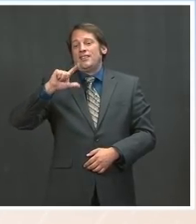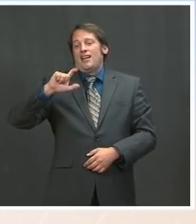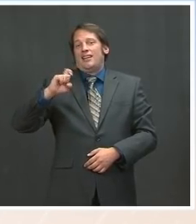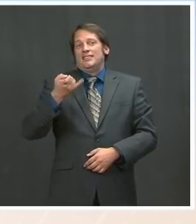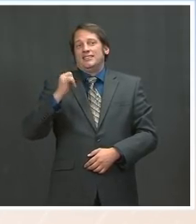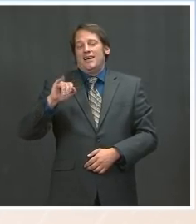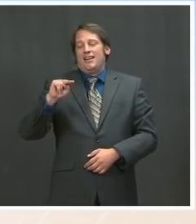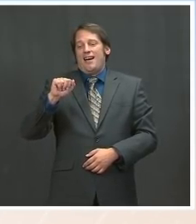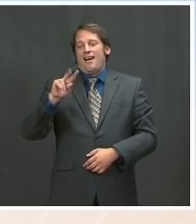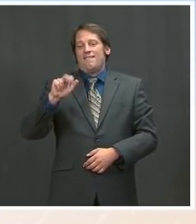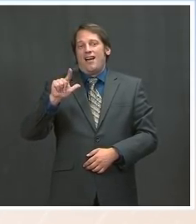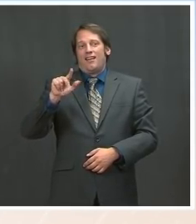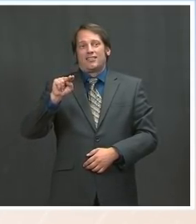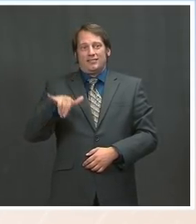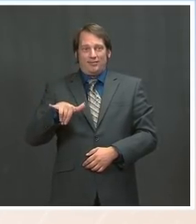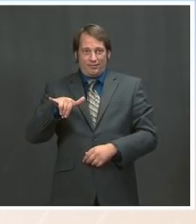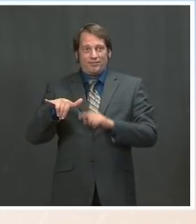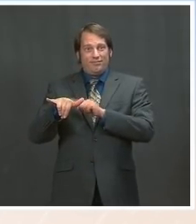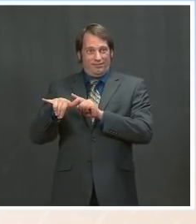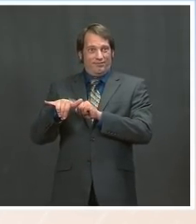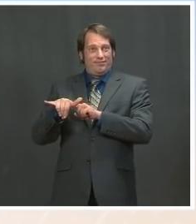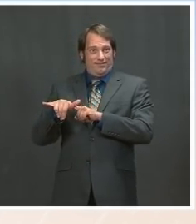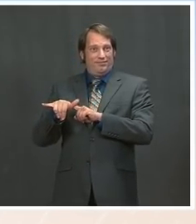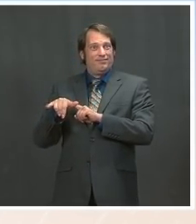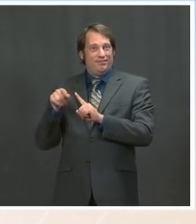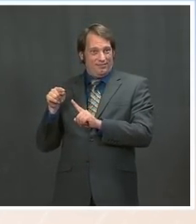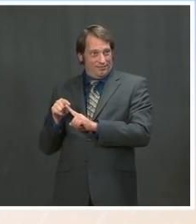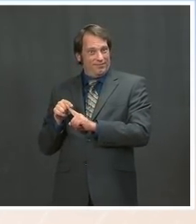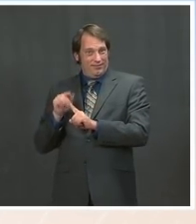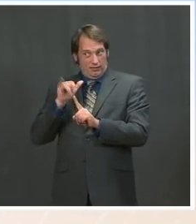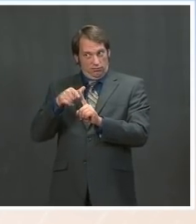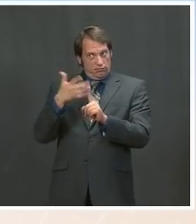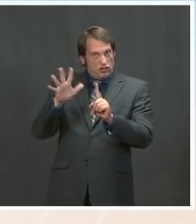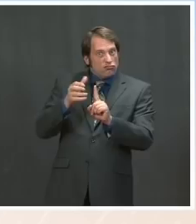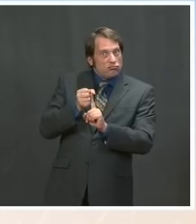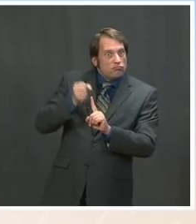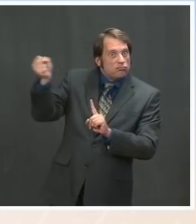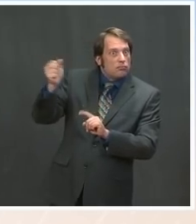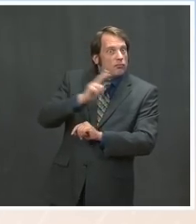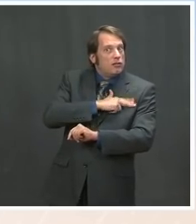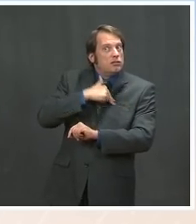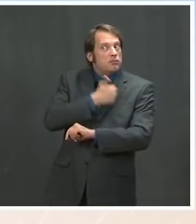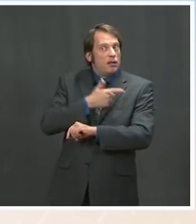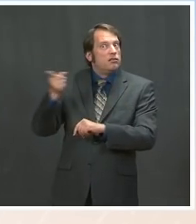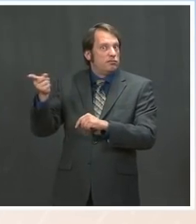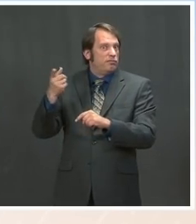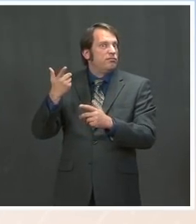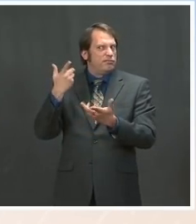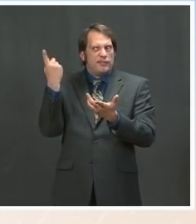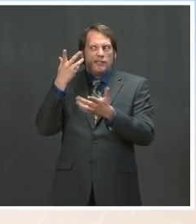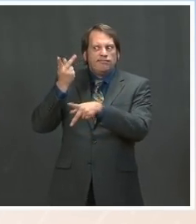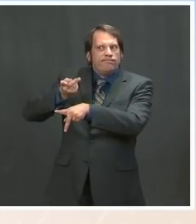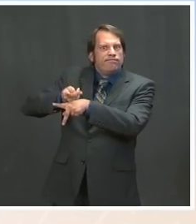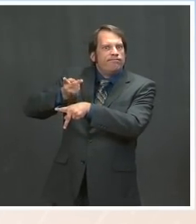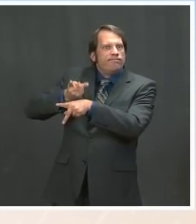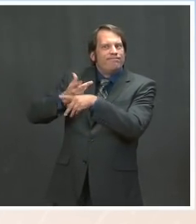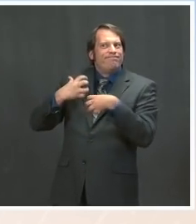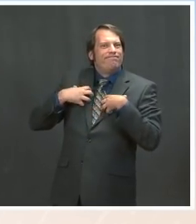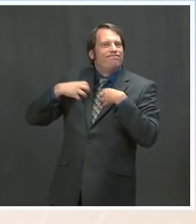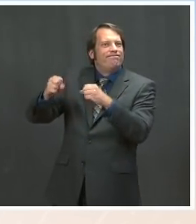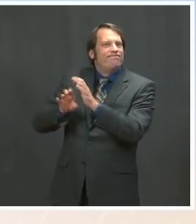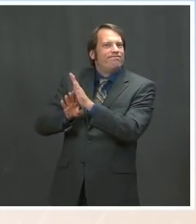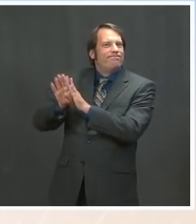are reports today that he has been removed to a hospital for medical treatment after the hunger strike he has been on.